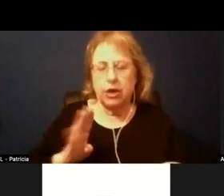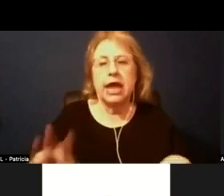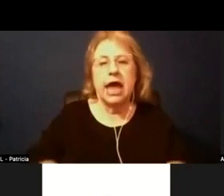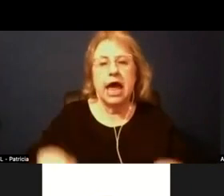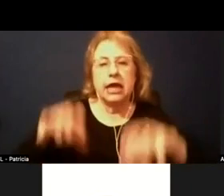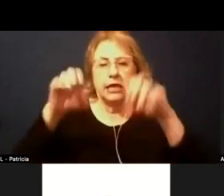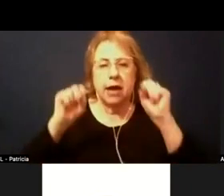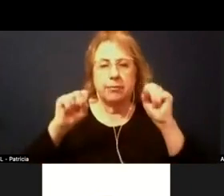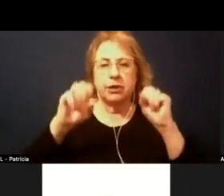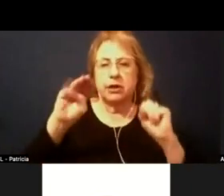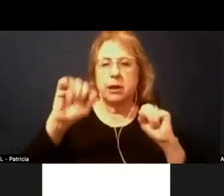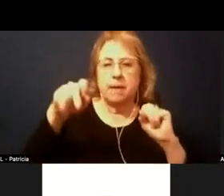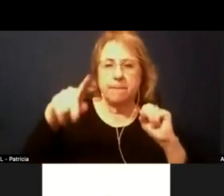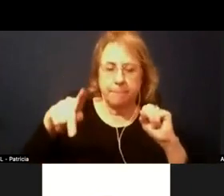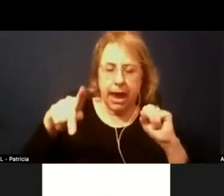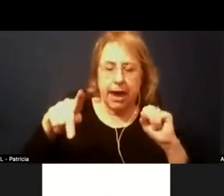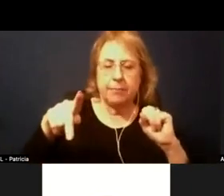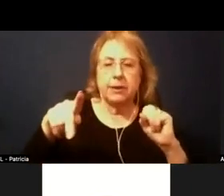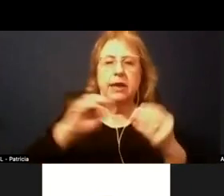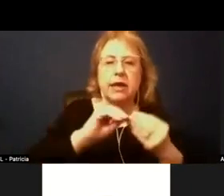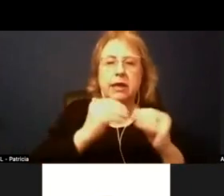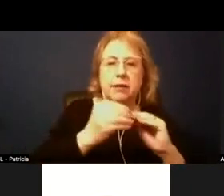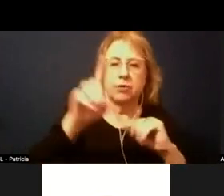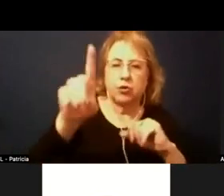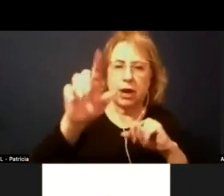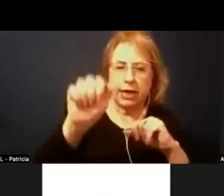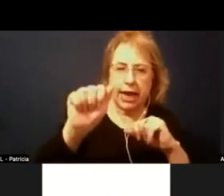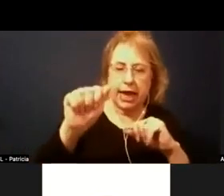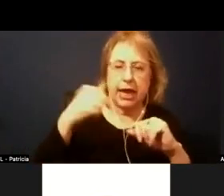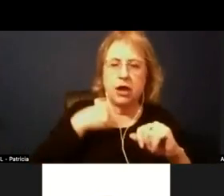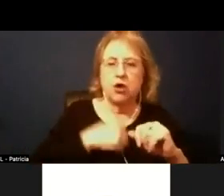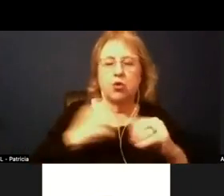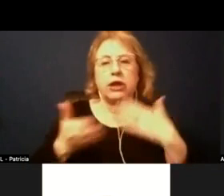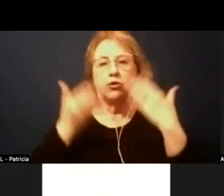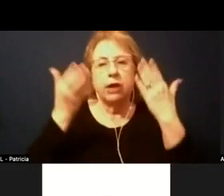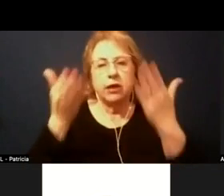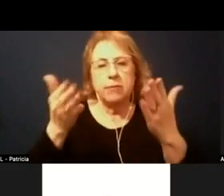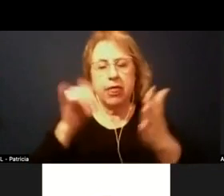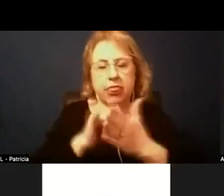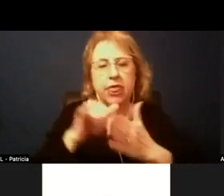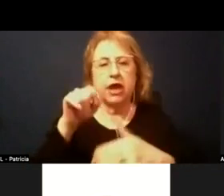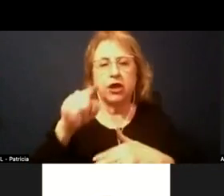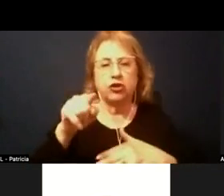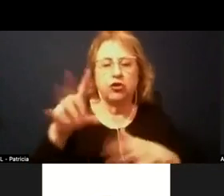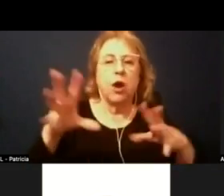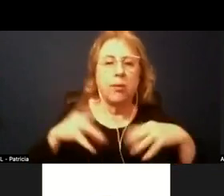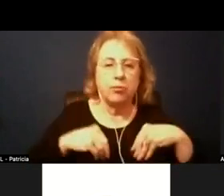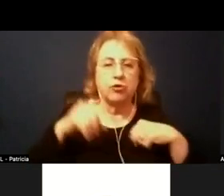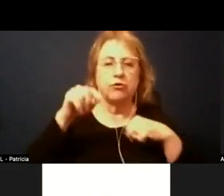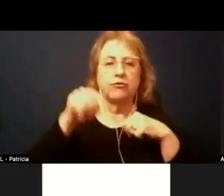1a um at this point in time we would recommend that the board approve uh this resolution